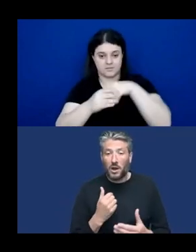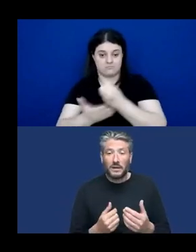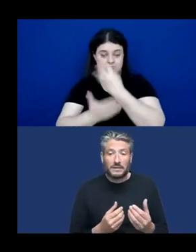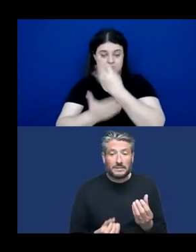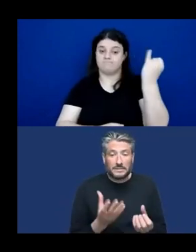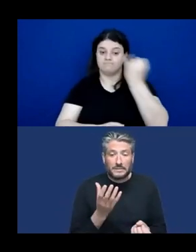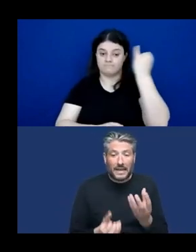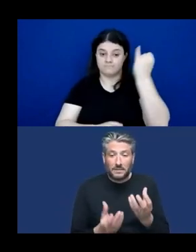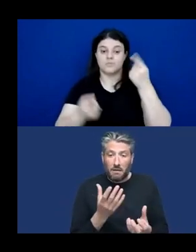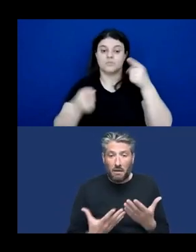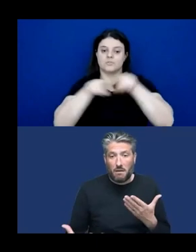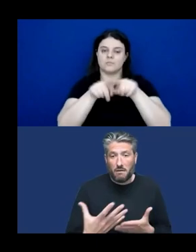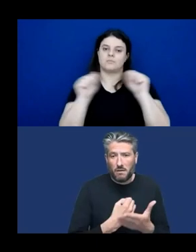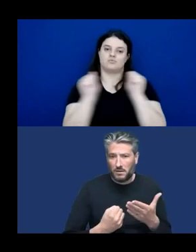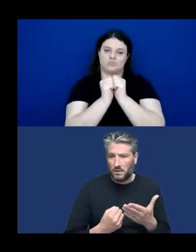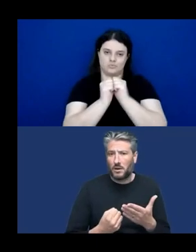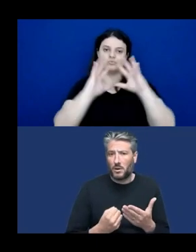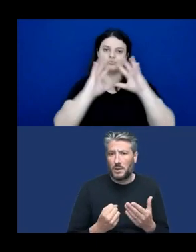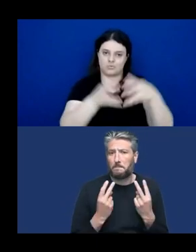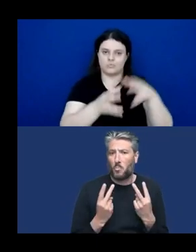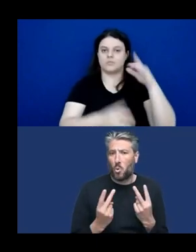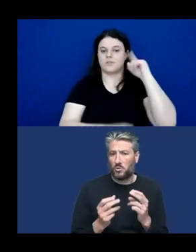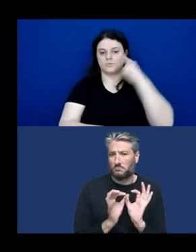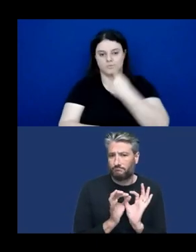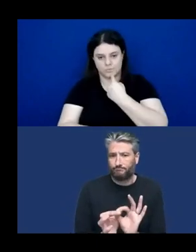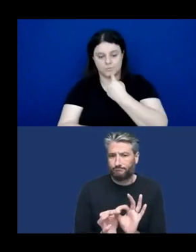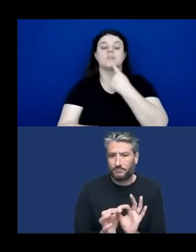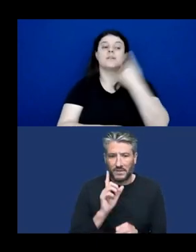deaf communities who will be most impacted by the work.